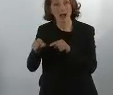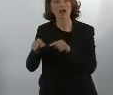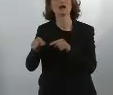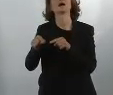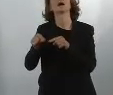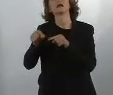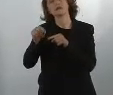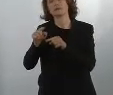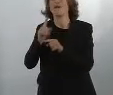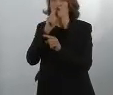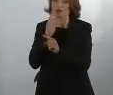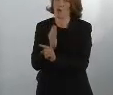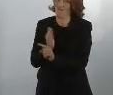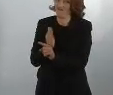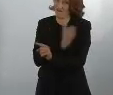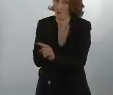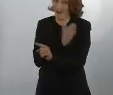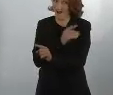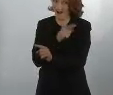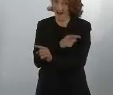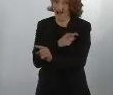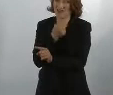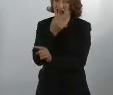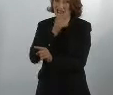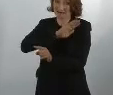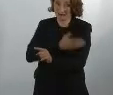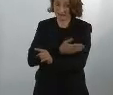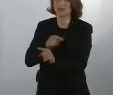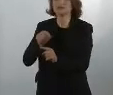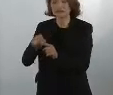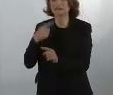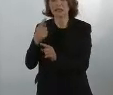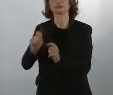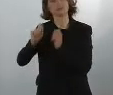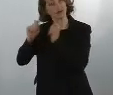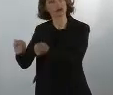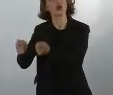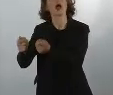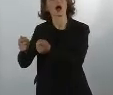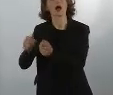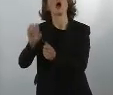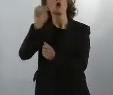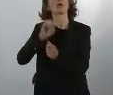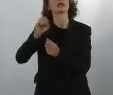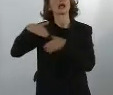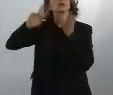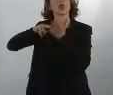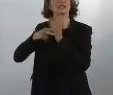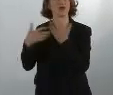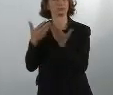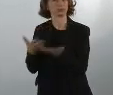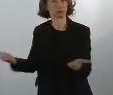submit a proposal if an agreement for funding has been found.